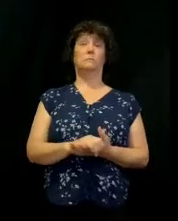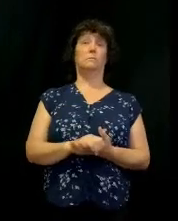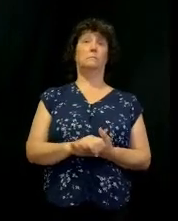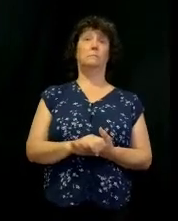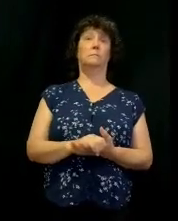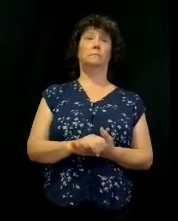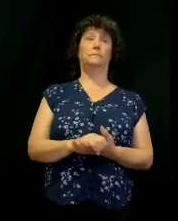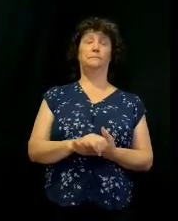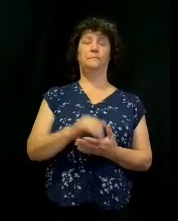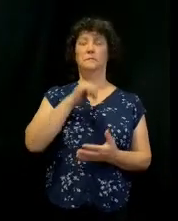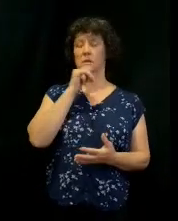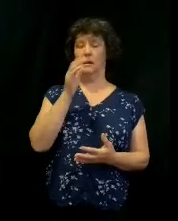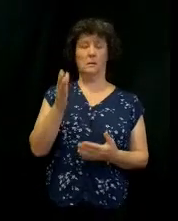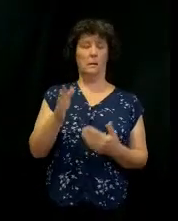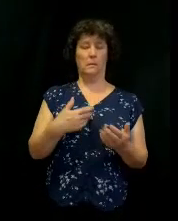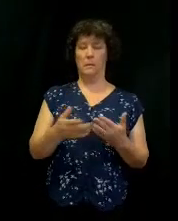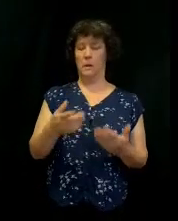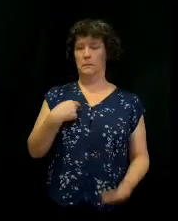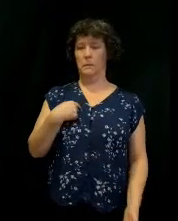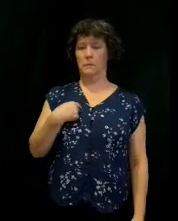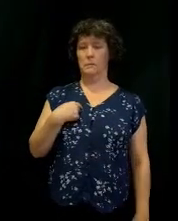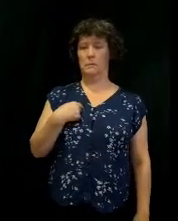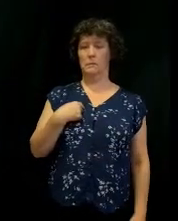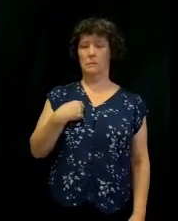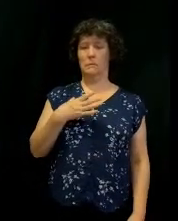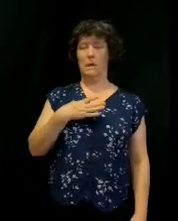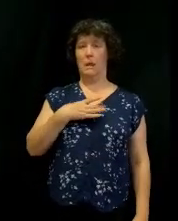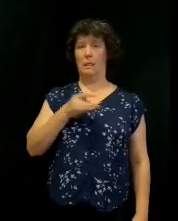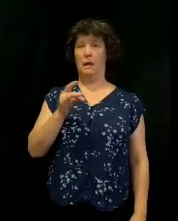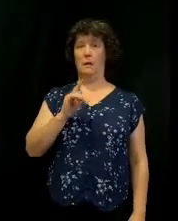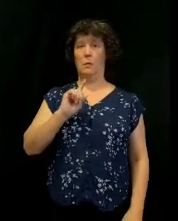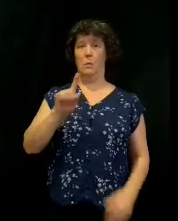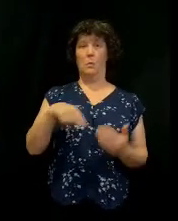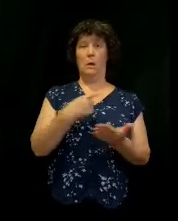It doesn't matter to me. I like to be an hour and 45 minutes.